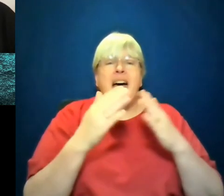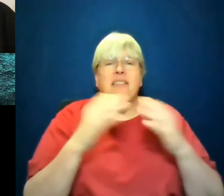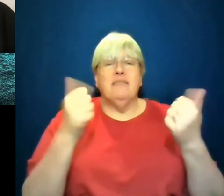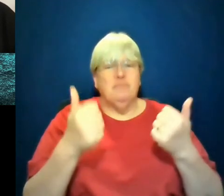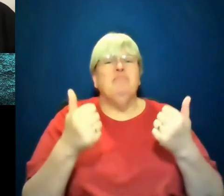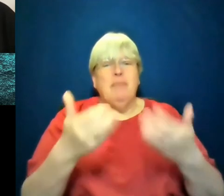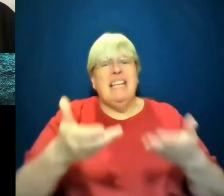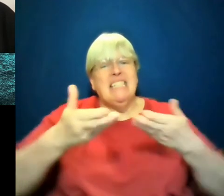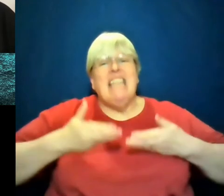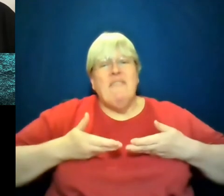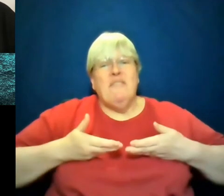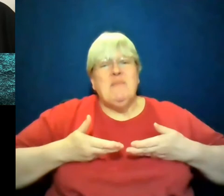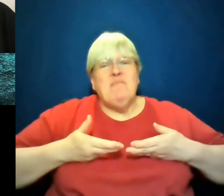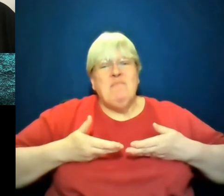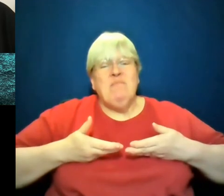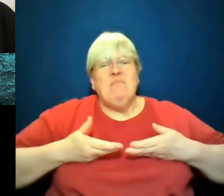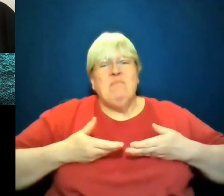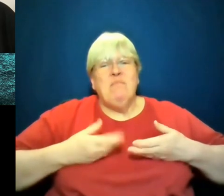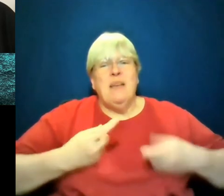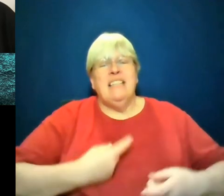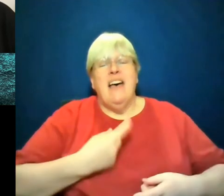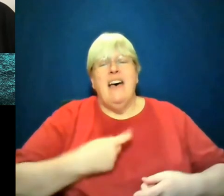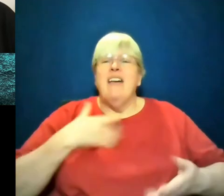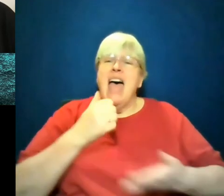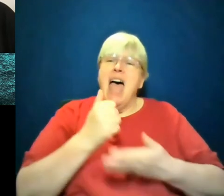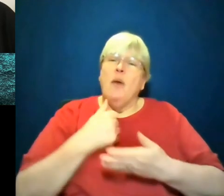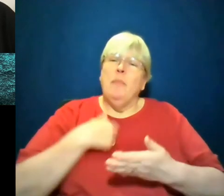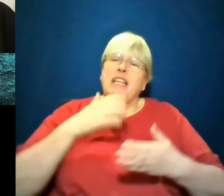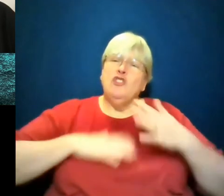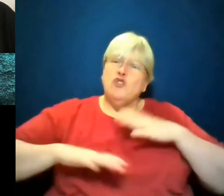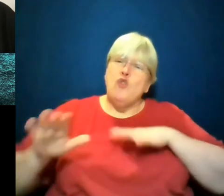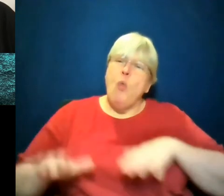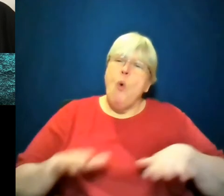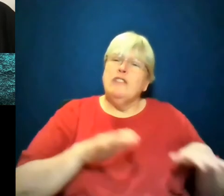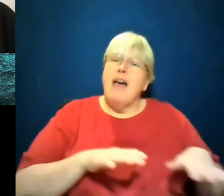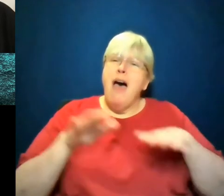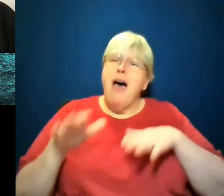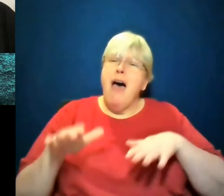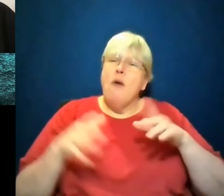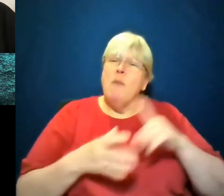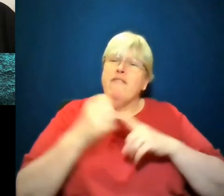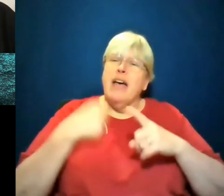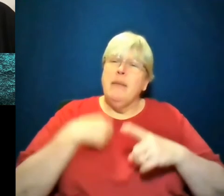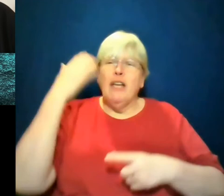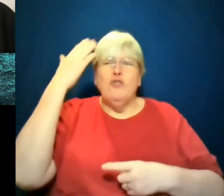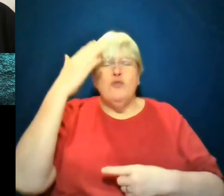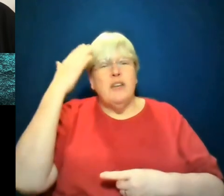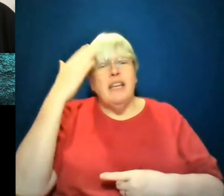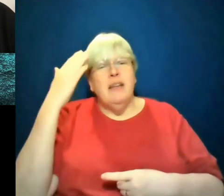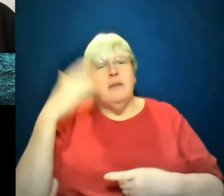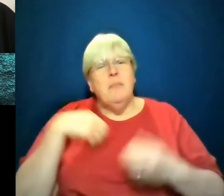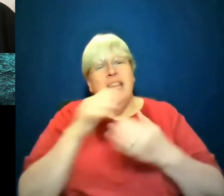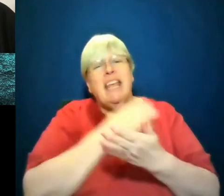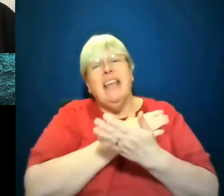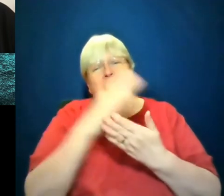slow down, find my voice, and really get clear about what I wanted to say in the